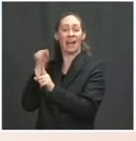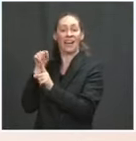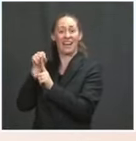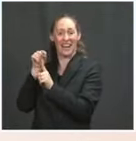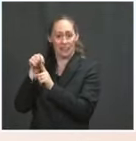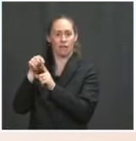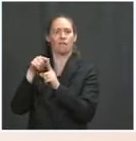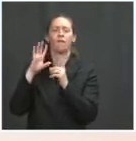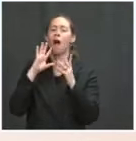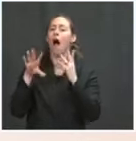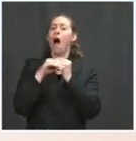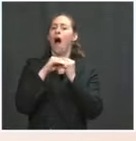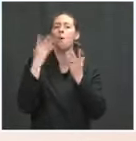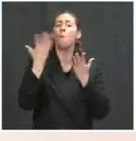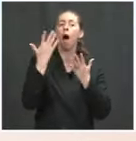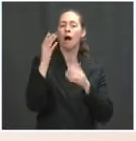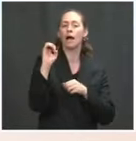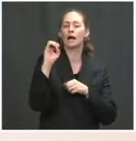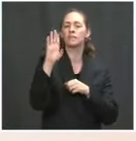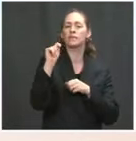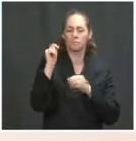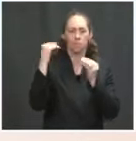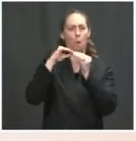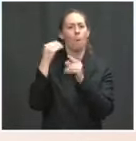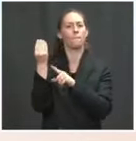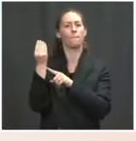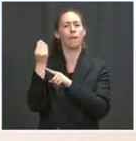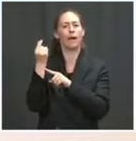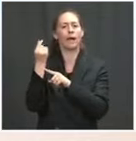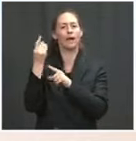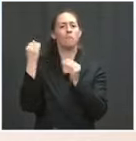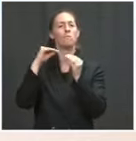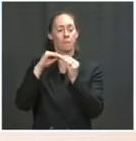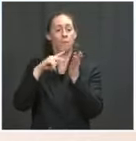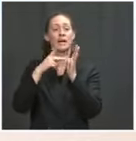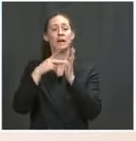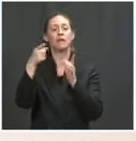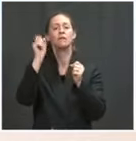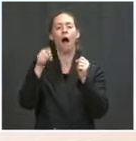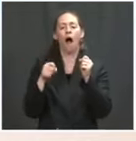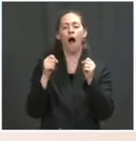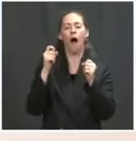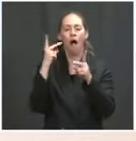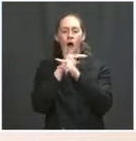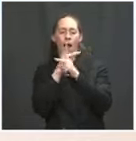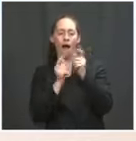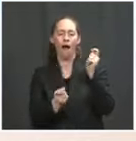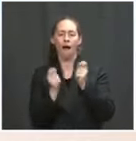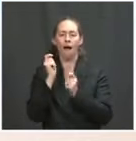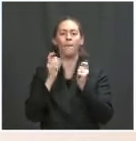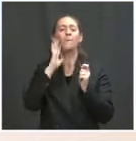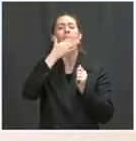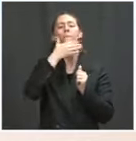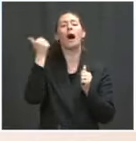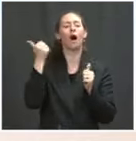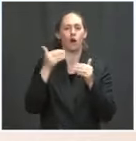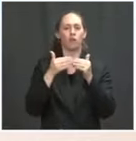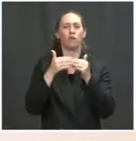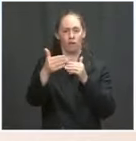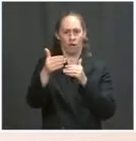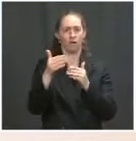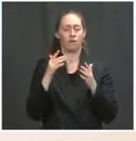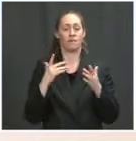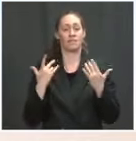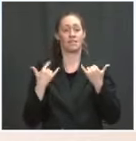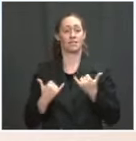to be able to adjust back to what the new normal will be. In the meantime, we'll be looking at, hopefully, the use of the pilot under the American